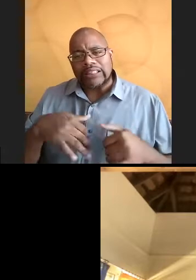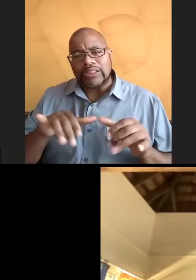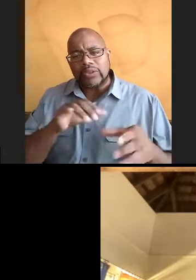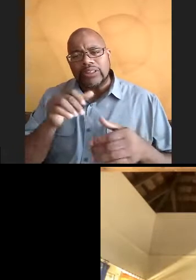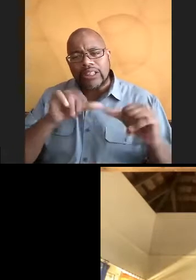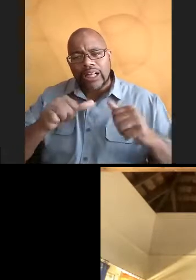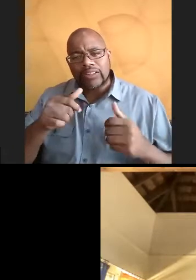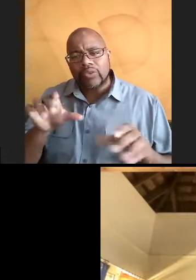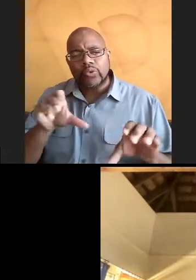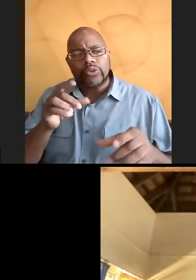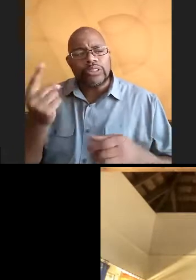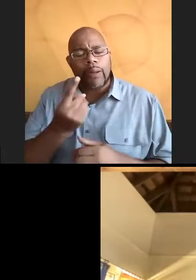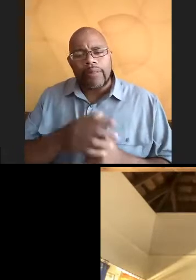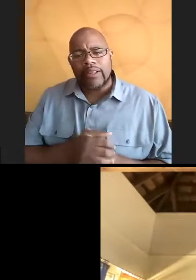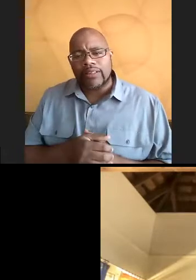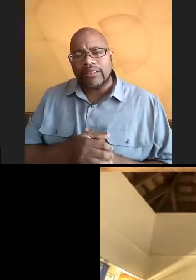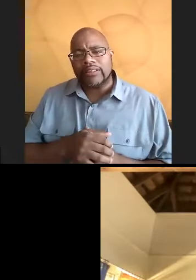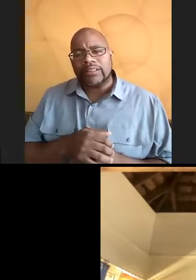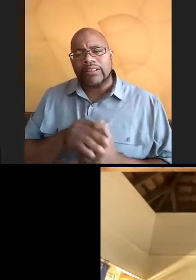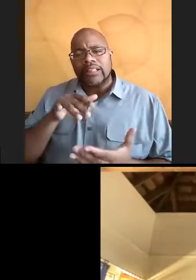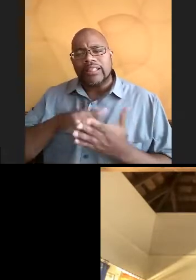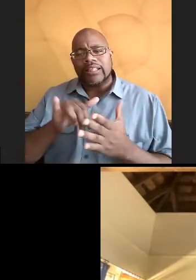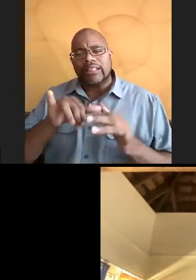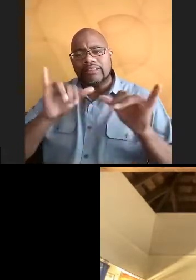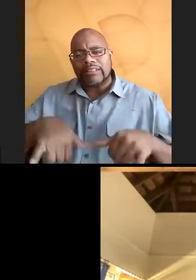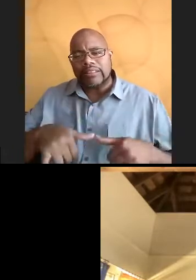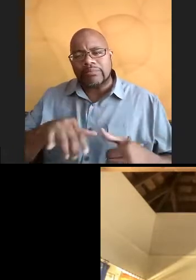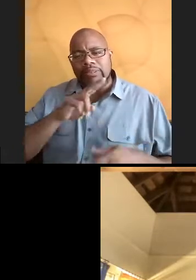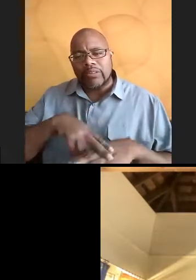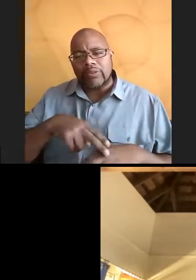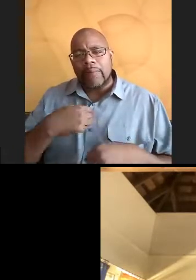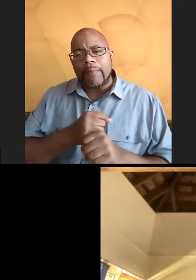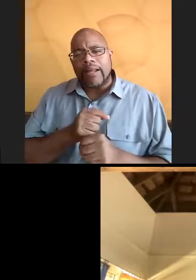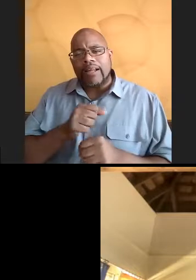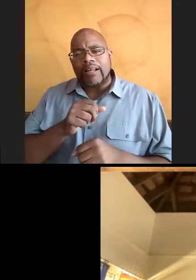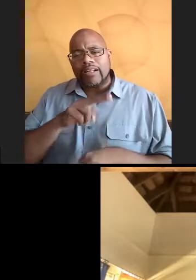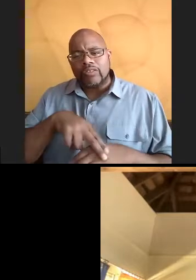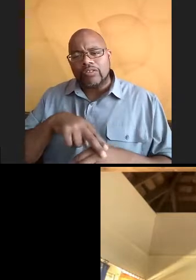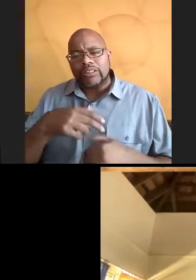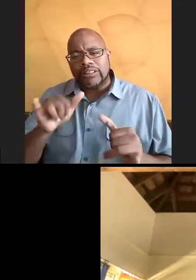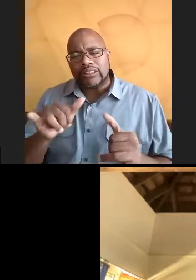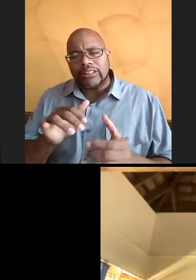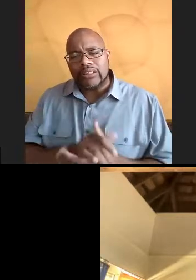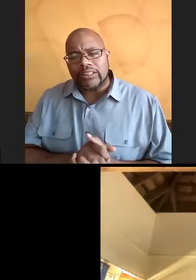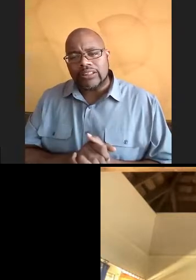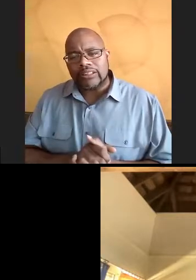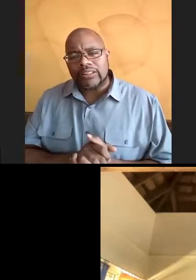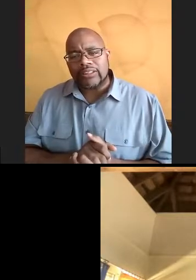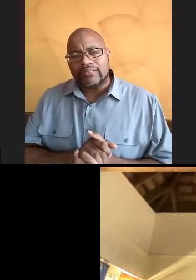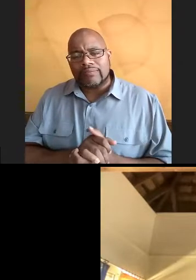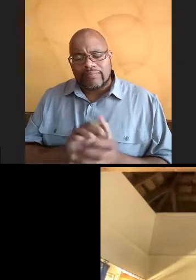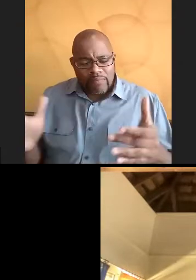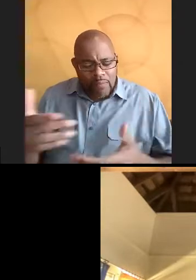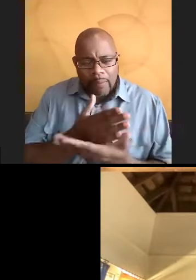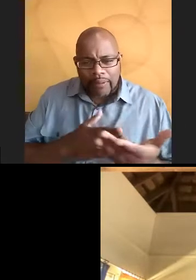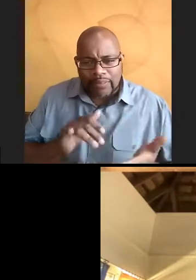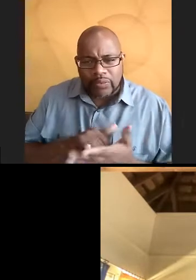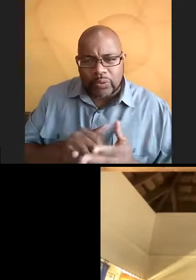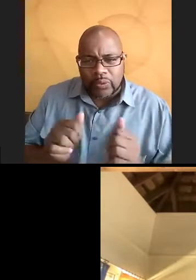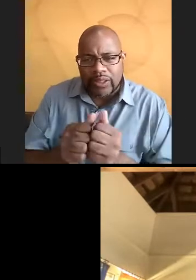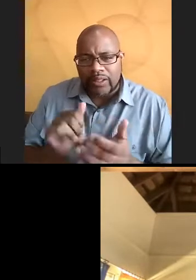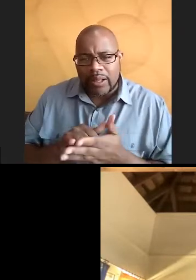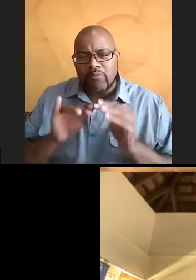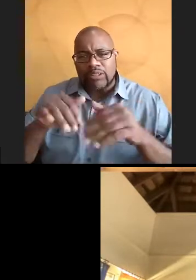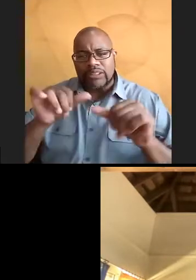and like do something, studying a natural system, being in nature. I still hadn't put the pieces together that it would be marine science for